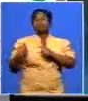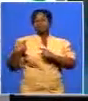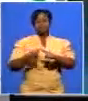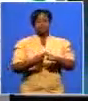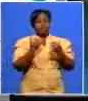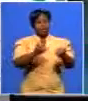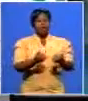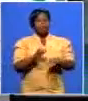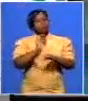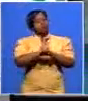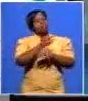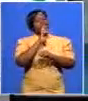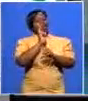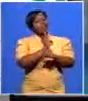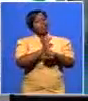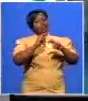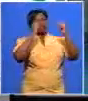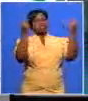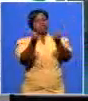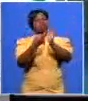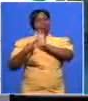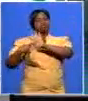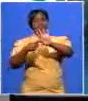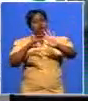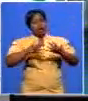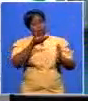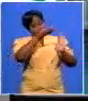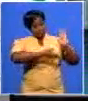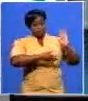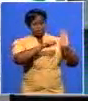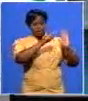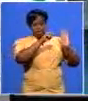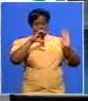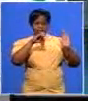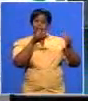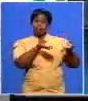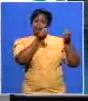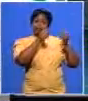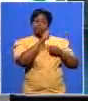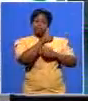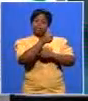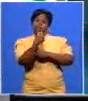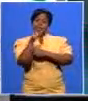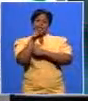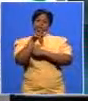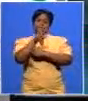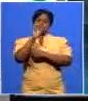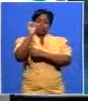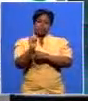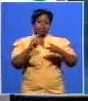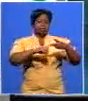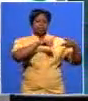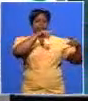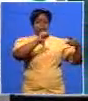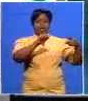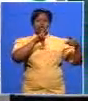recap on the national picture as it stands at the moment the ANC with 61.9 percent the da with